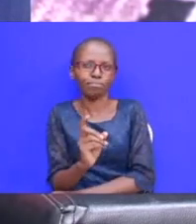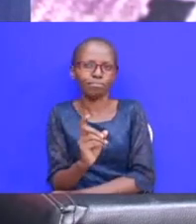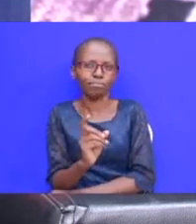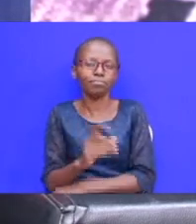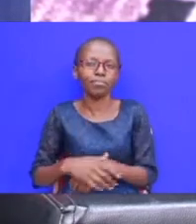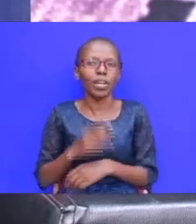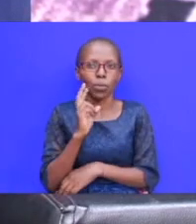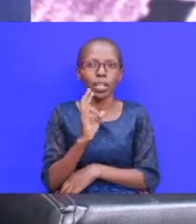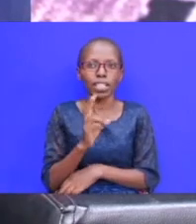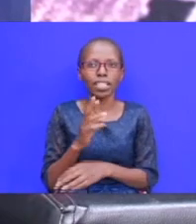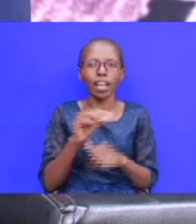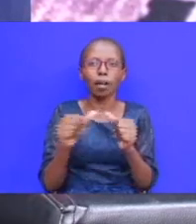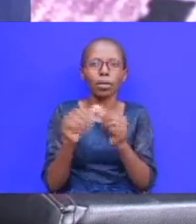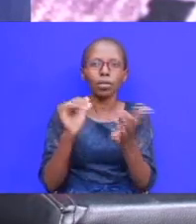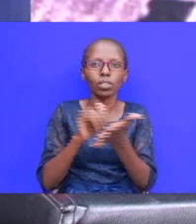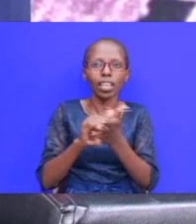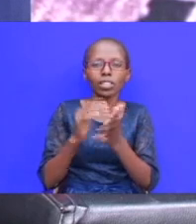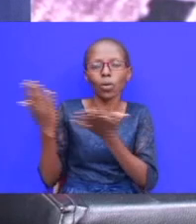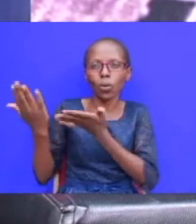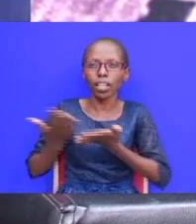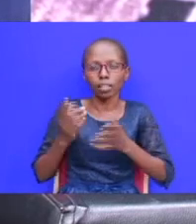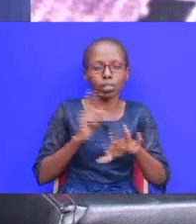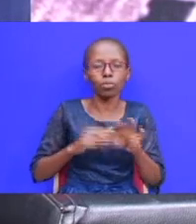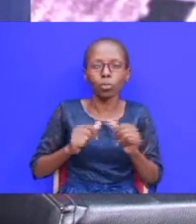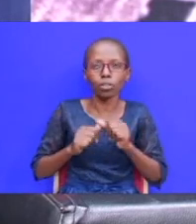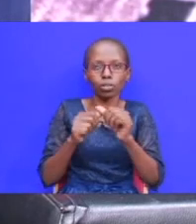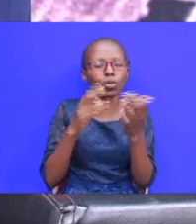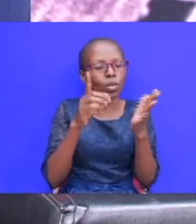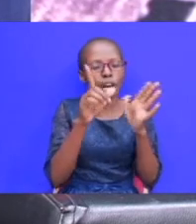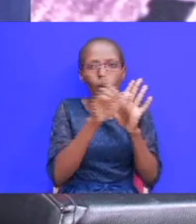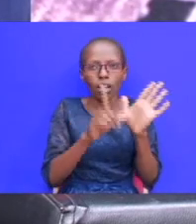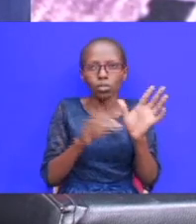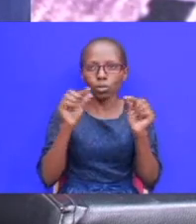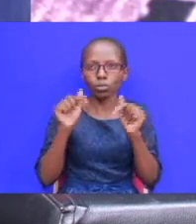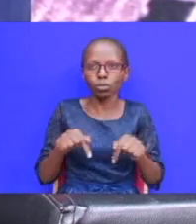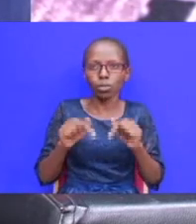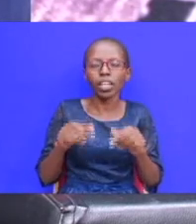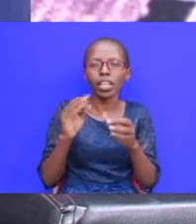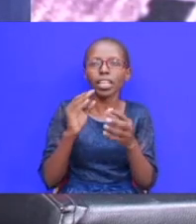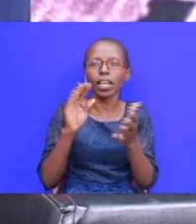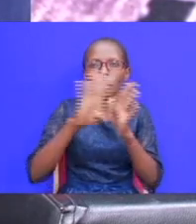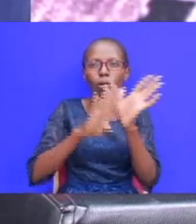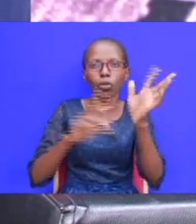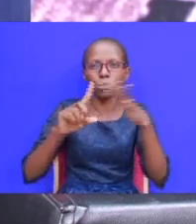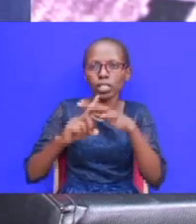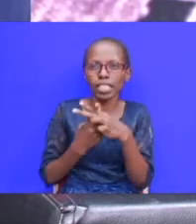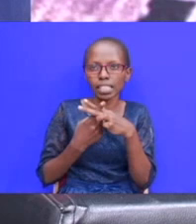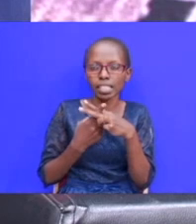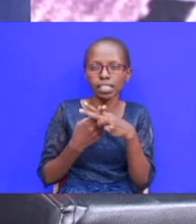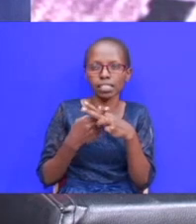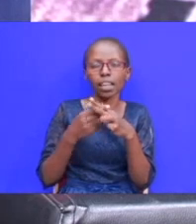we will see about that welcome even as we continue with our discourse today with the book of genesis we are looking at episode